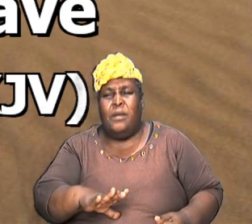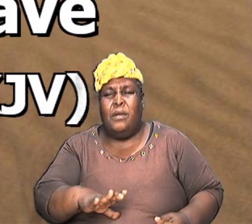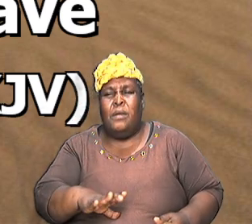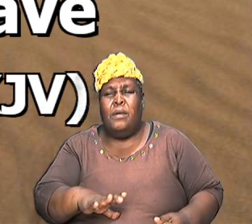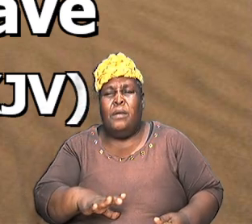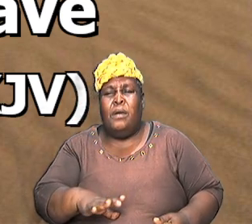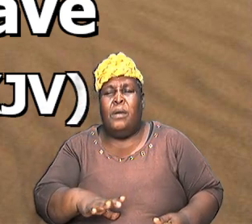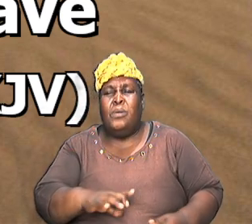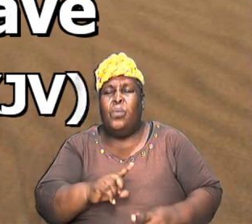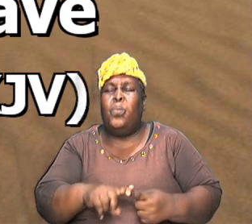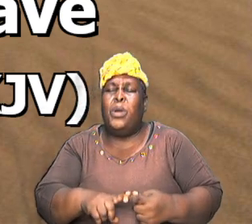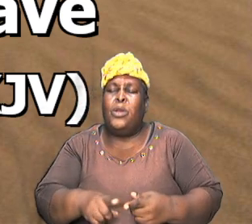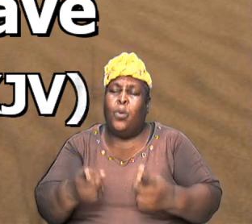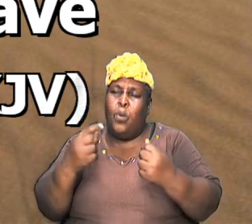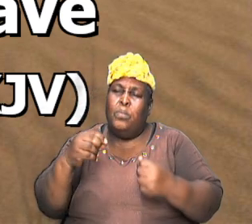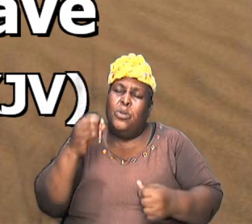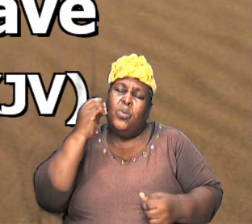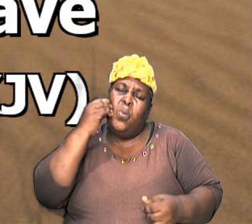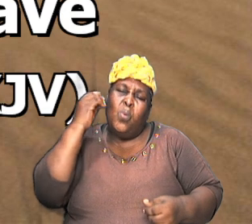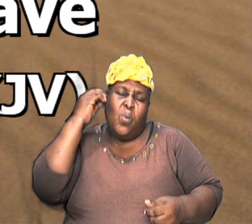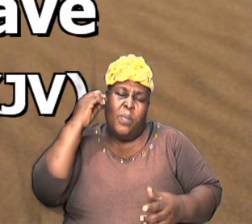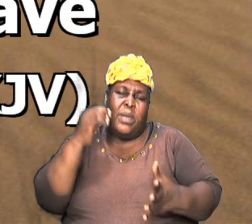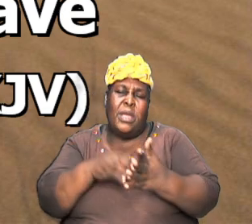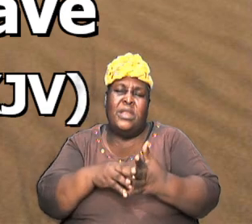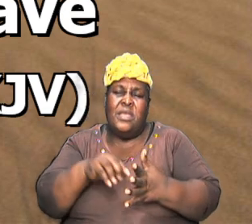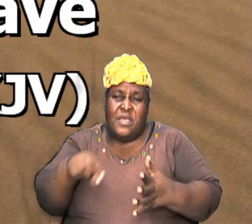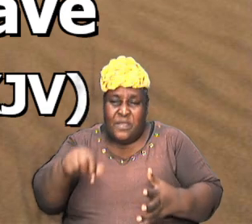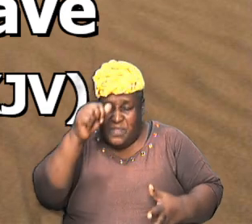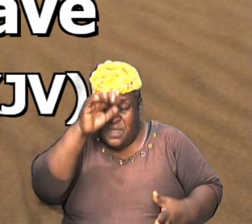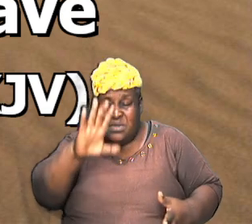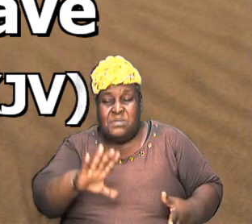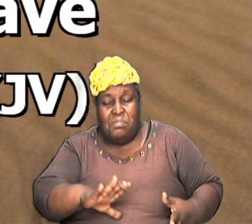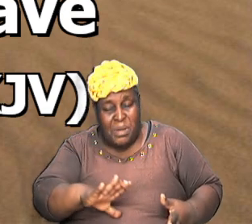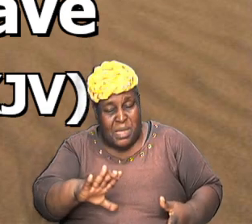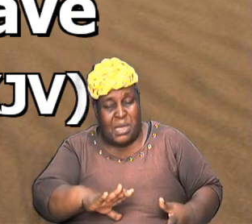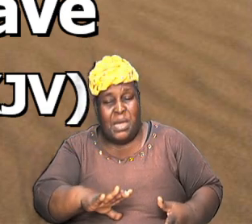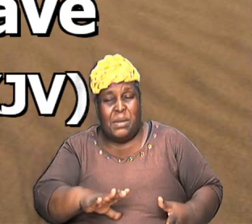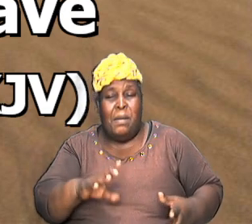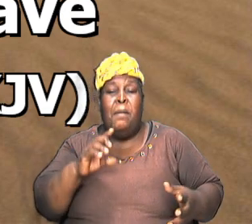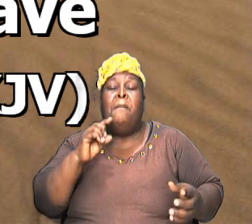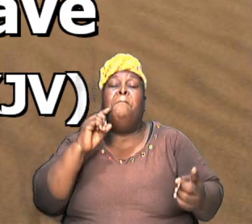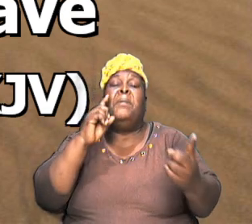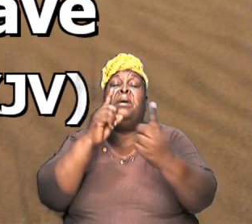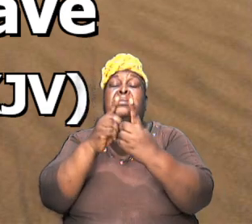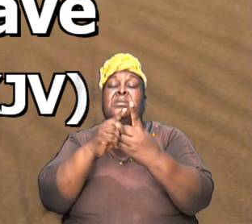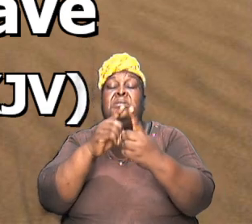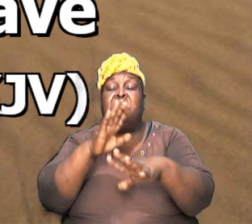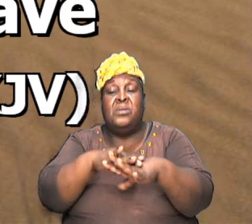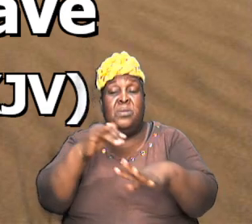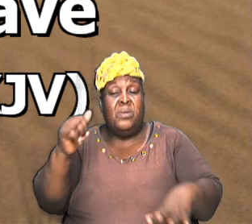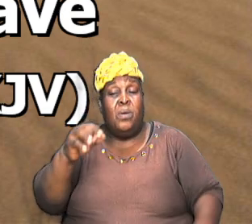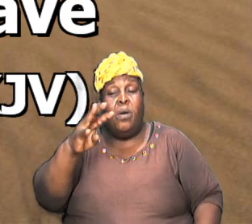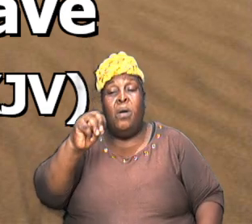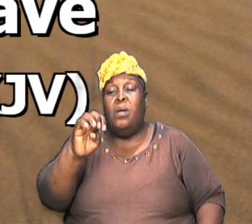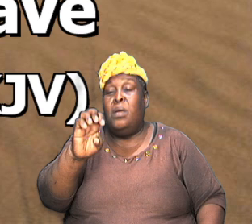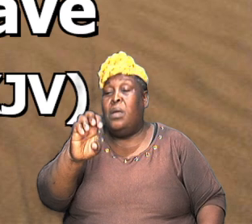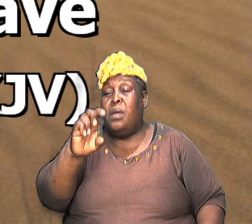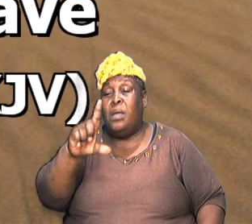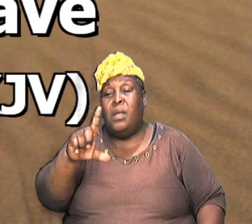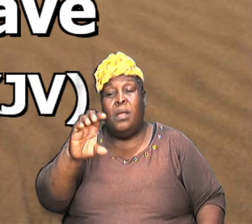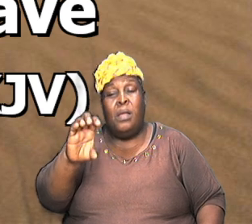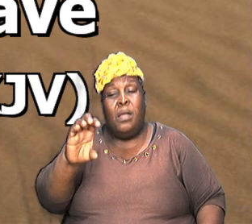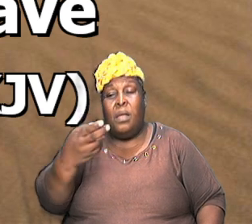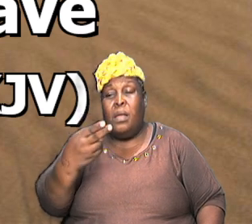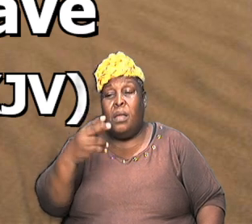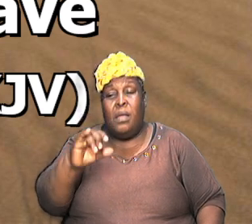back it is this man that he met that was called Melchizedek that